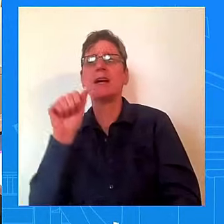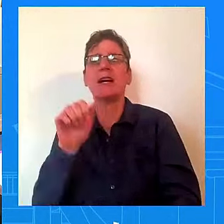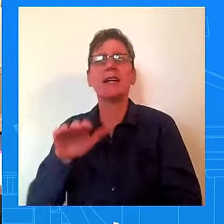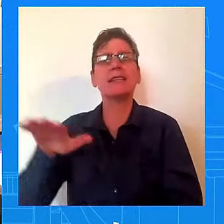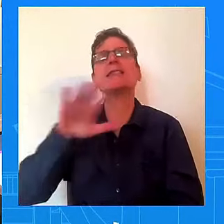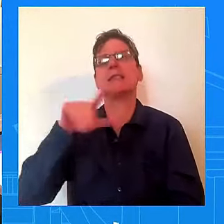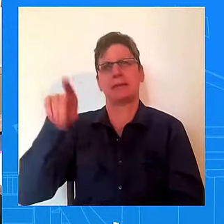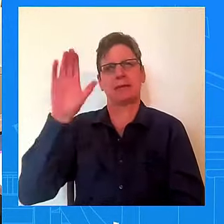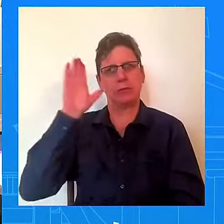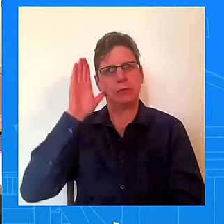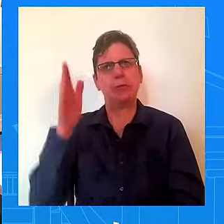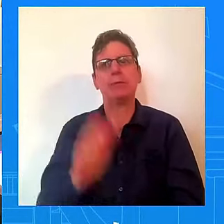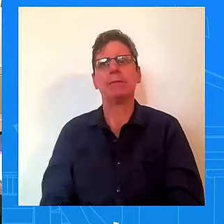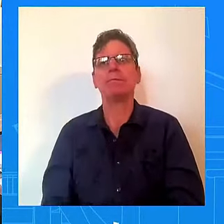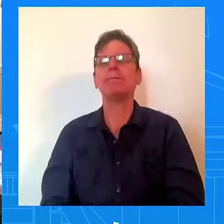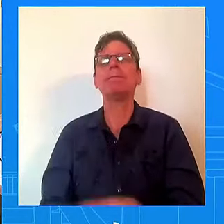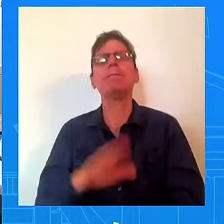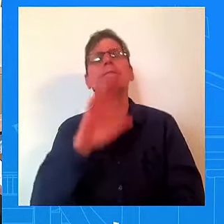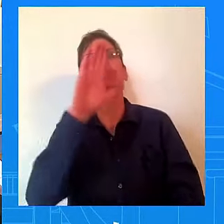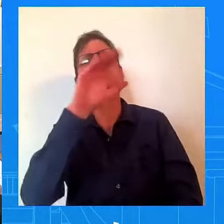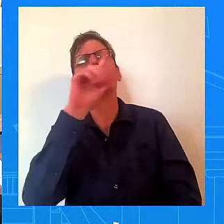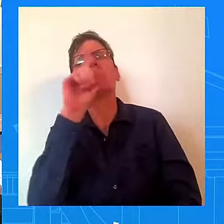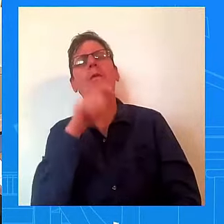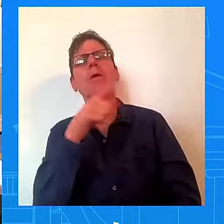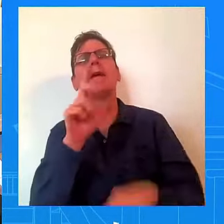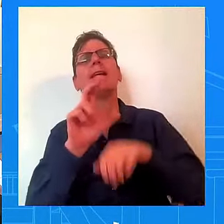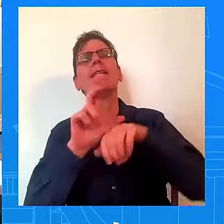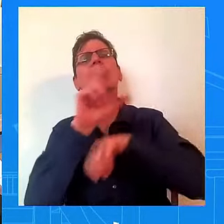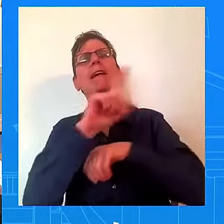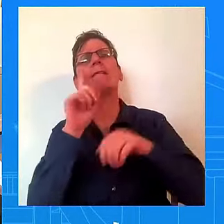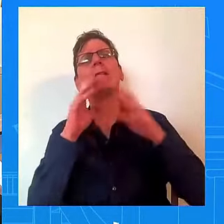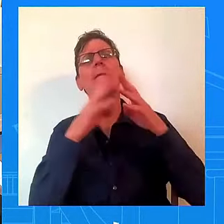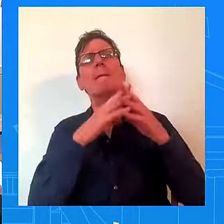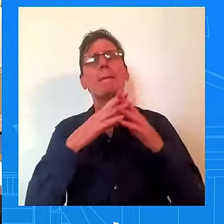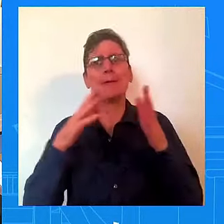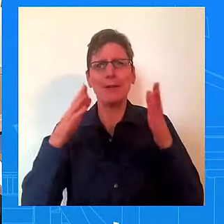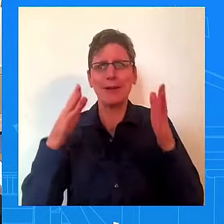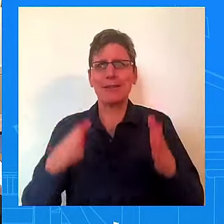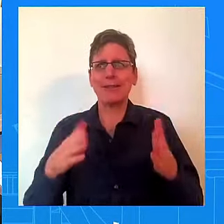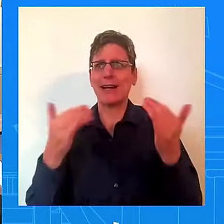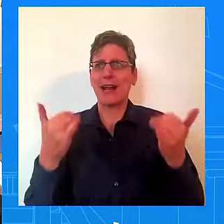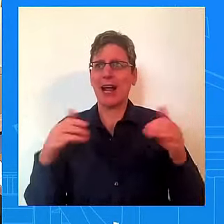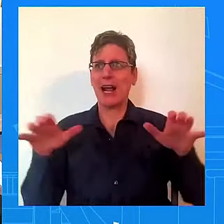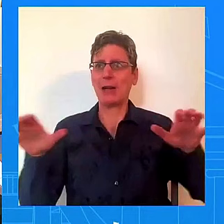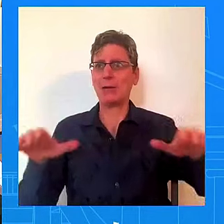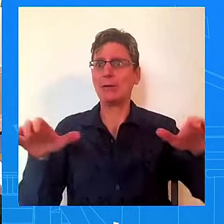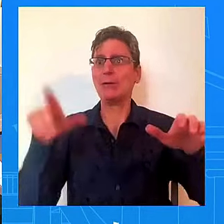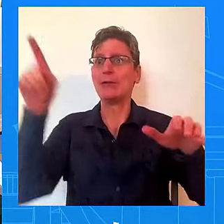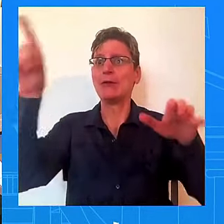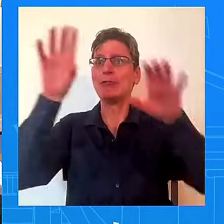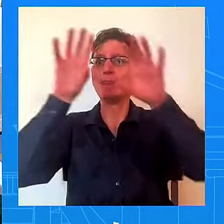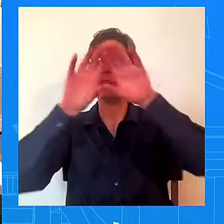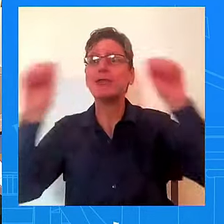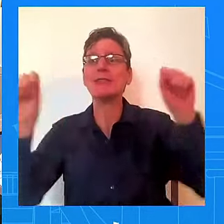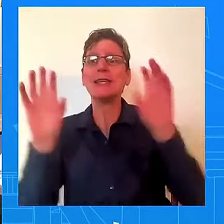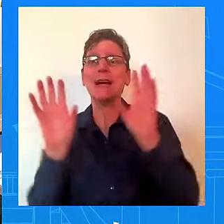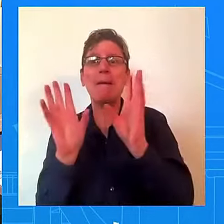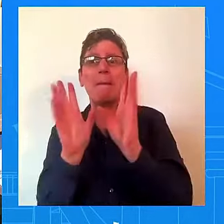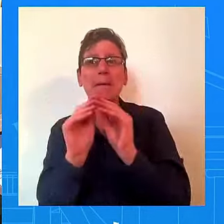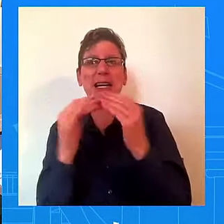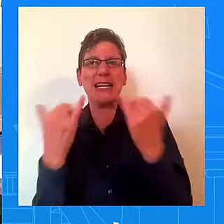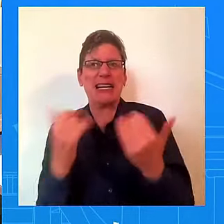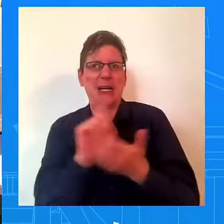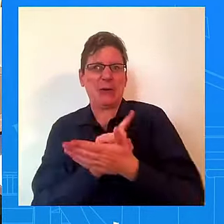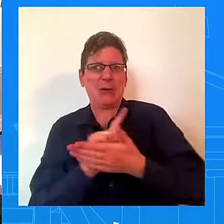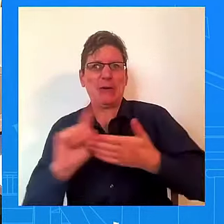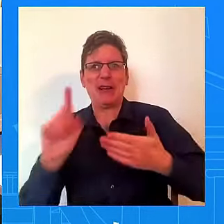obviously the President wants credit for his domestic legislative accomplishments. Has the administration just simply considered putting a